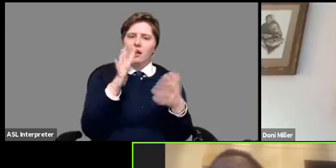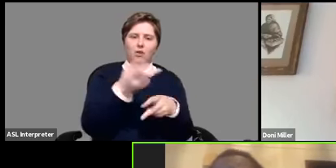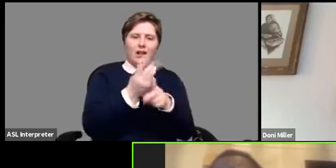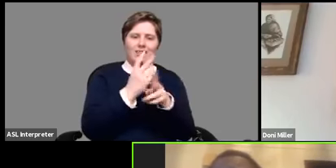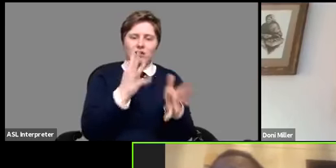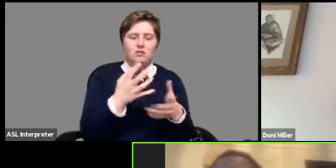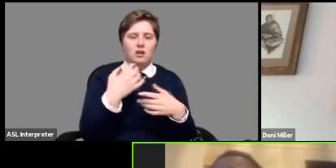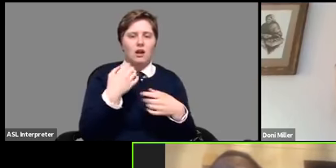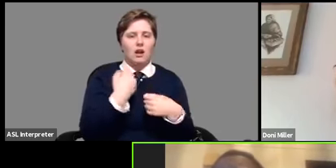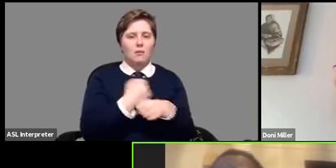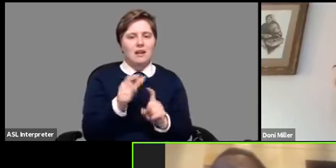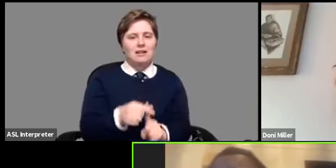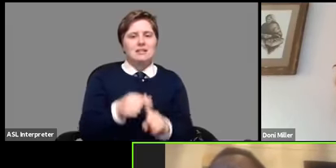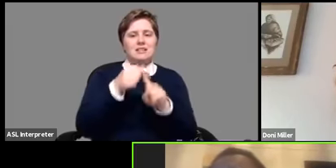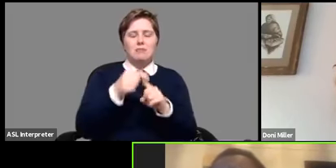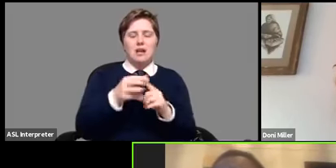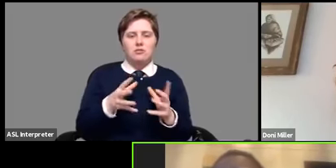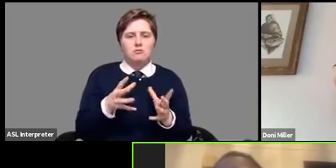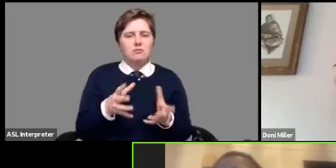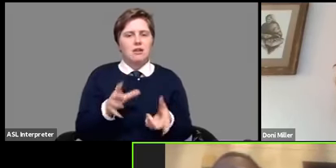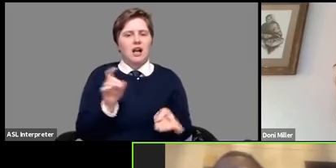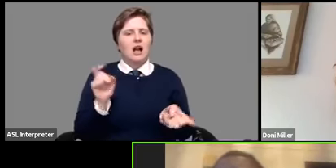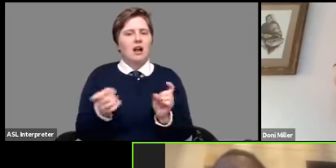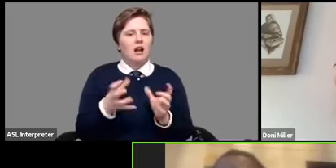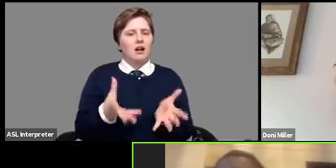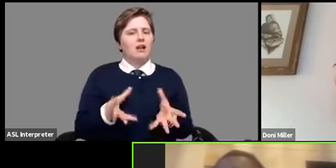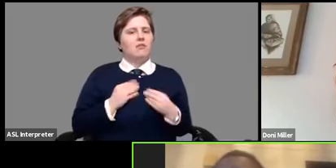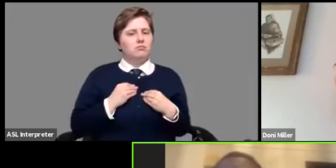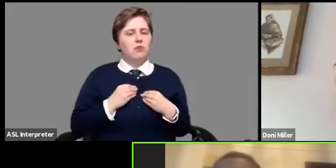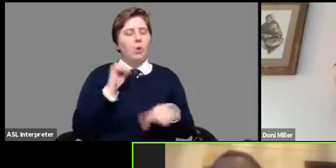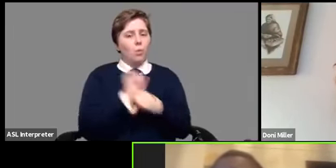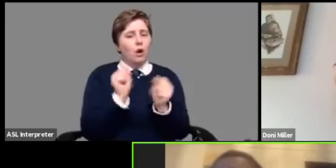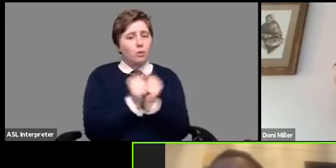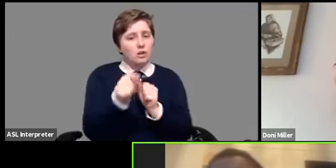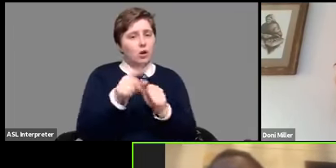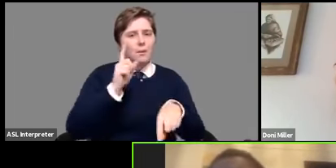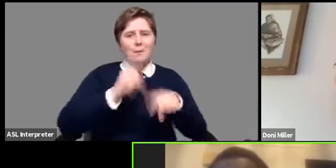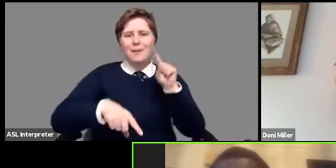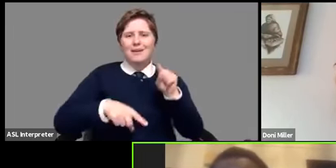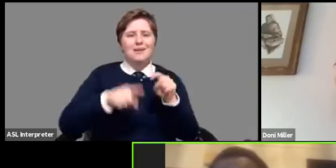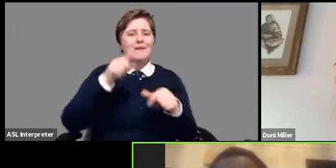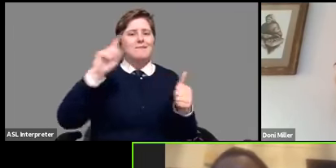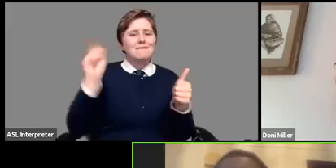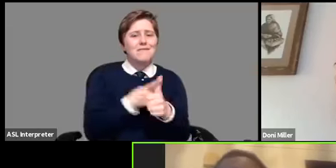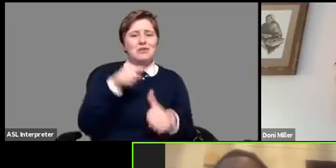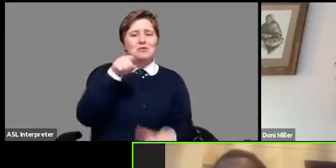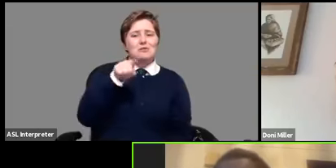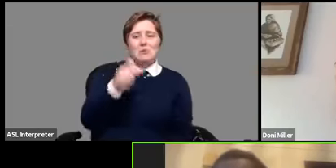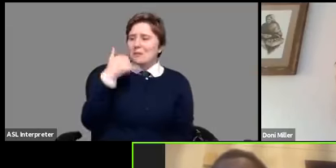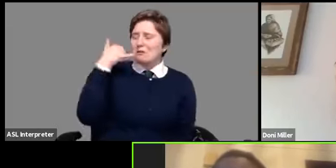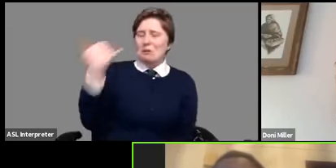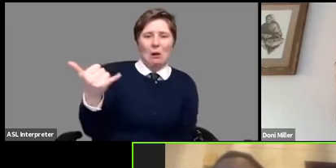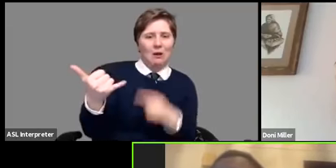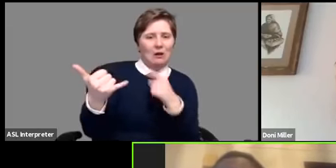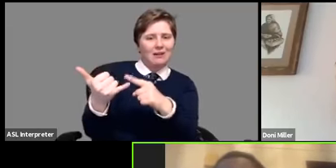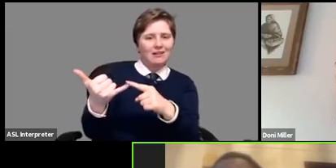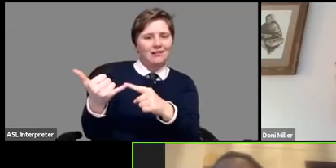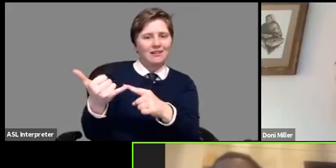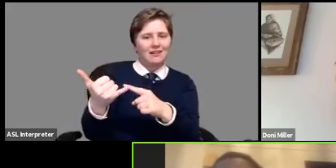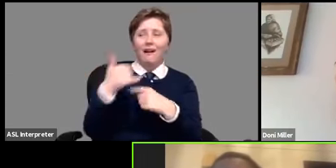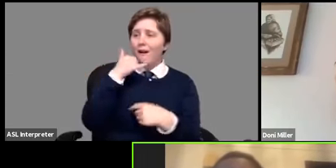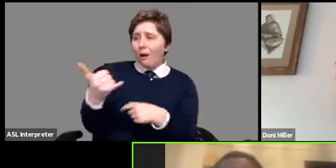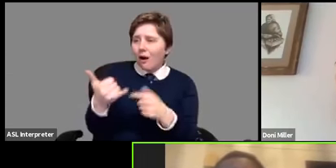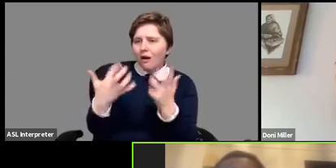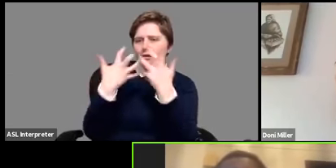are making special accommodations for you they will work with you but they can't unless you call them so call them to work